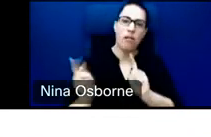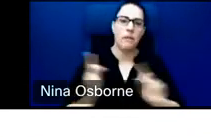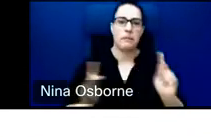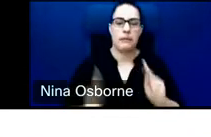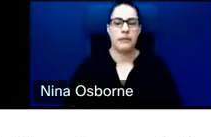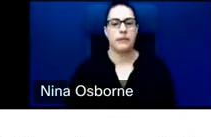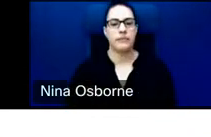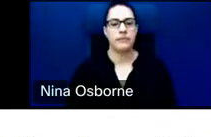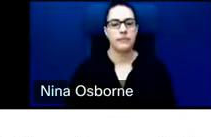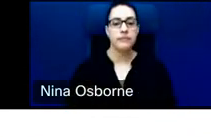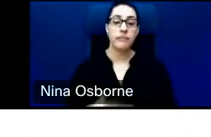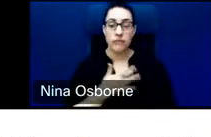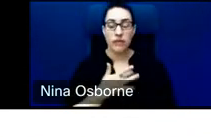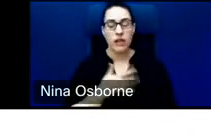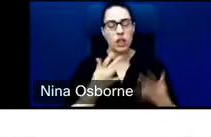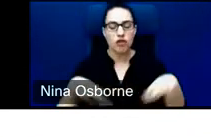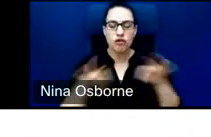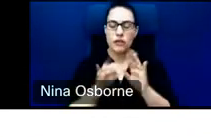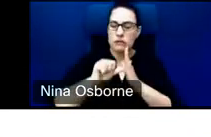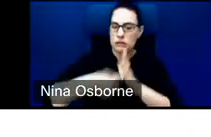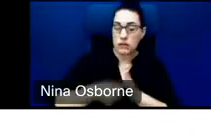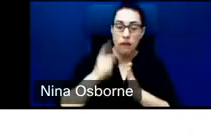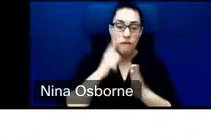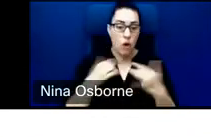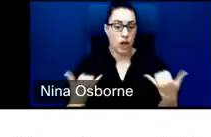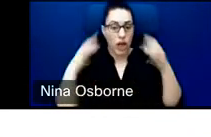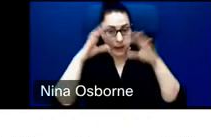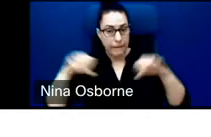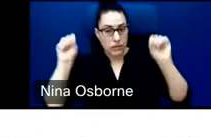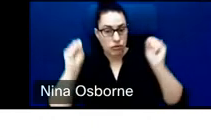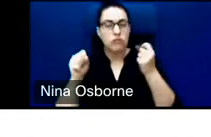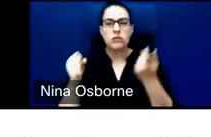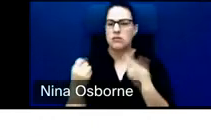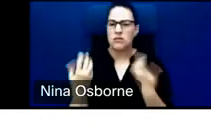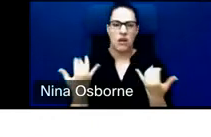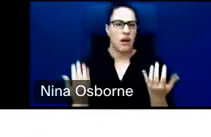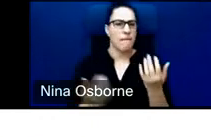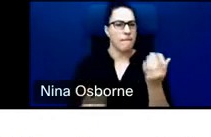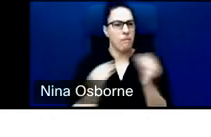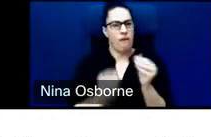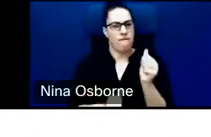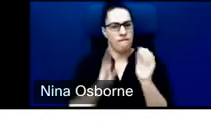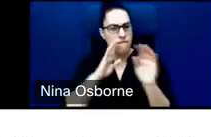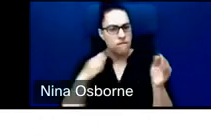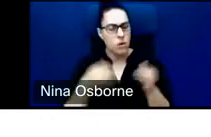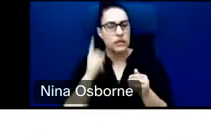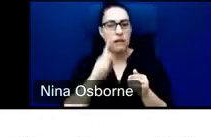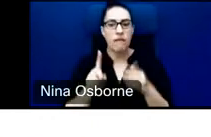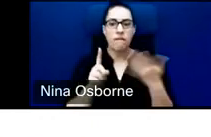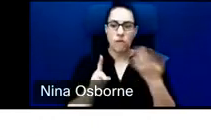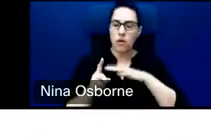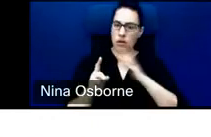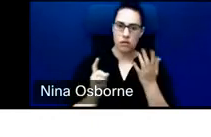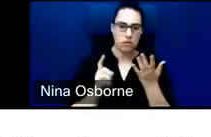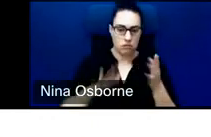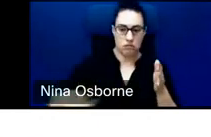the fact that under this administration, there's been a real commitment and focus on kind of broad-based economic development and DFC completely aligns